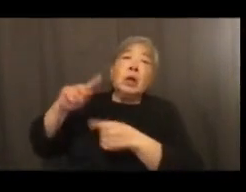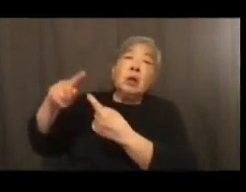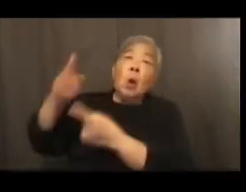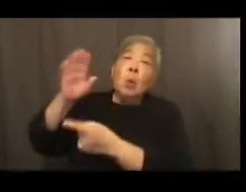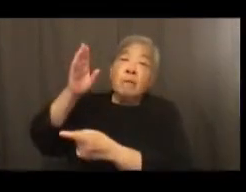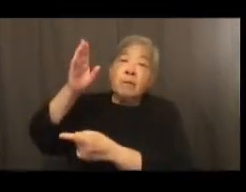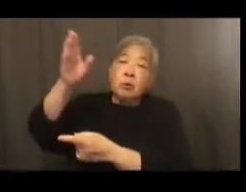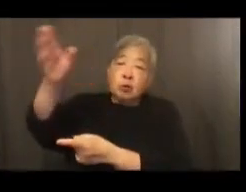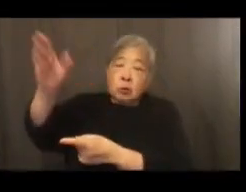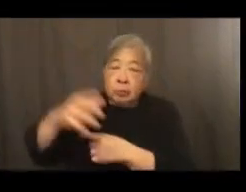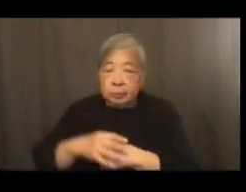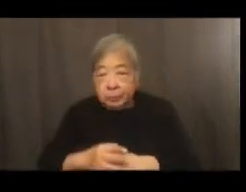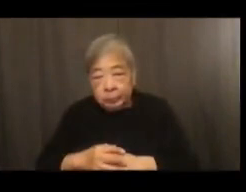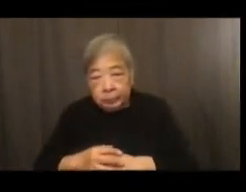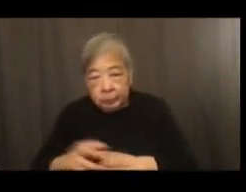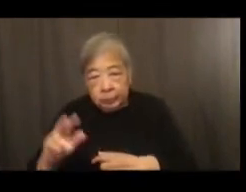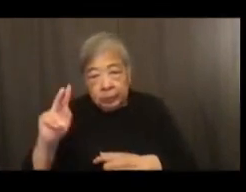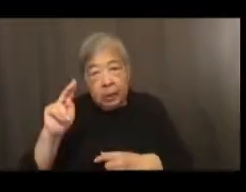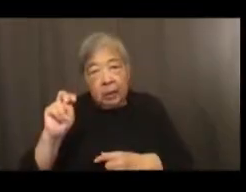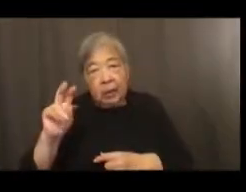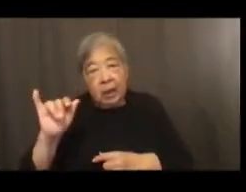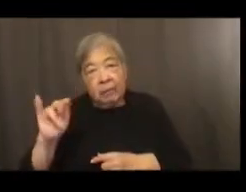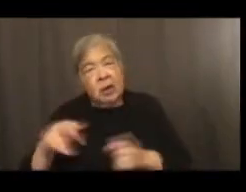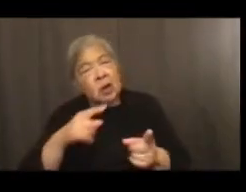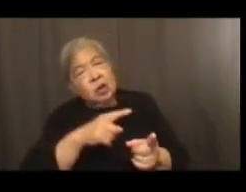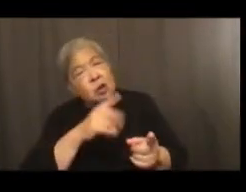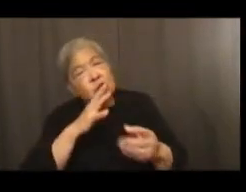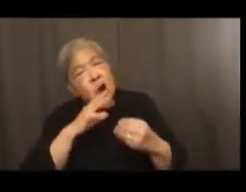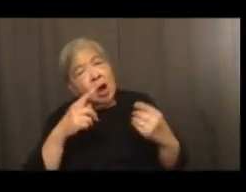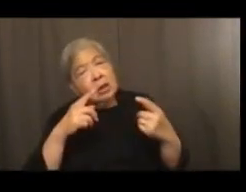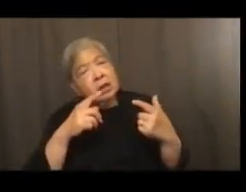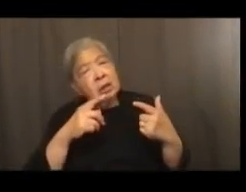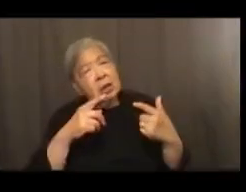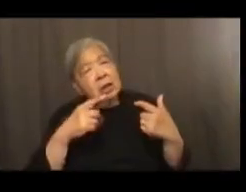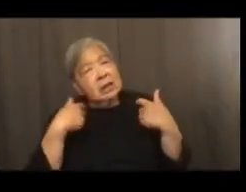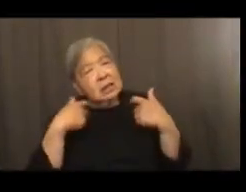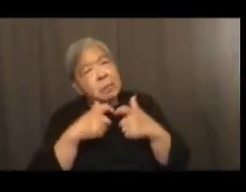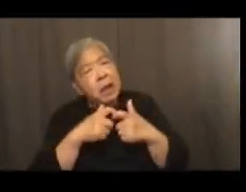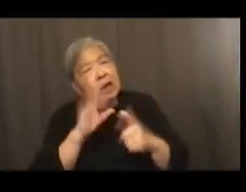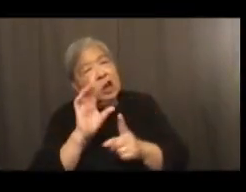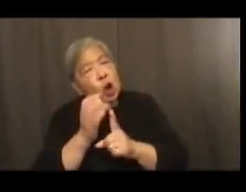And so, Tay, you worked at the Hispanic Cultural Center in New Mexico.